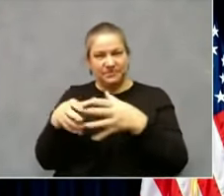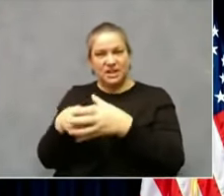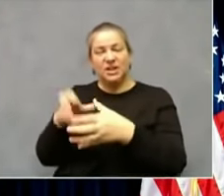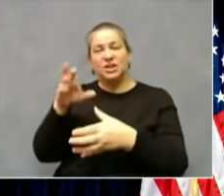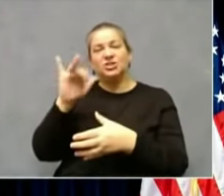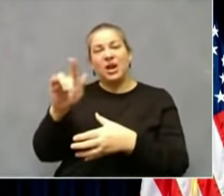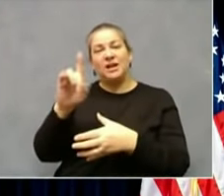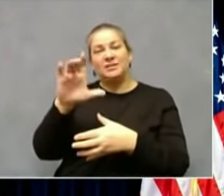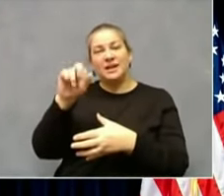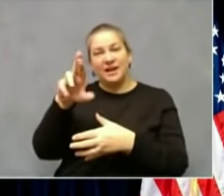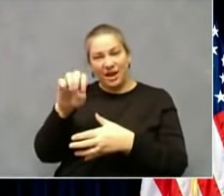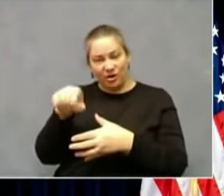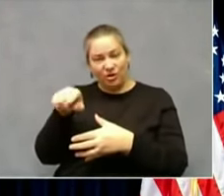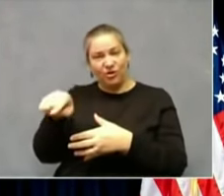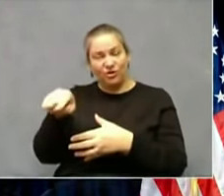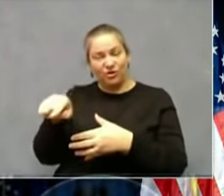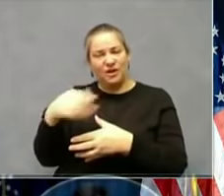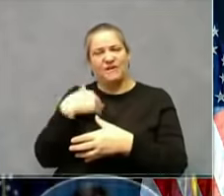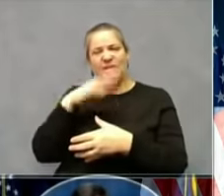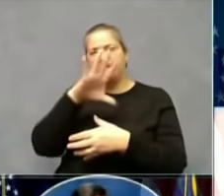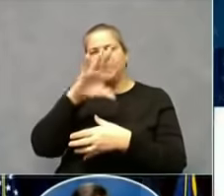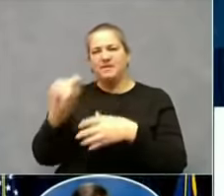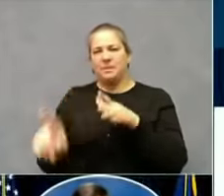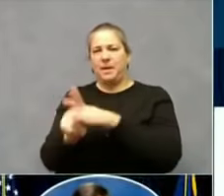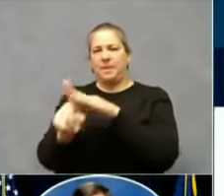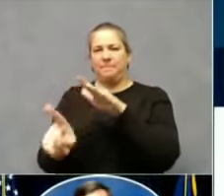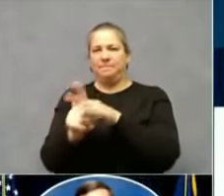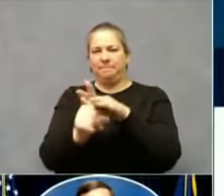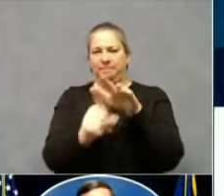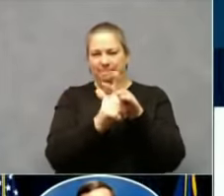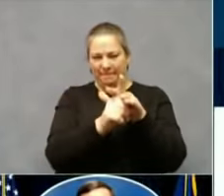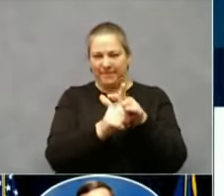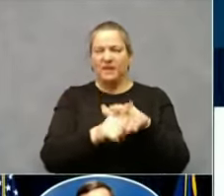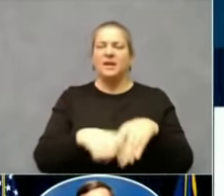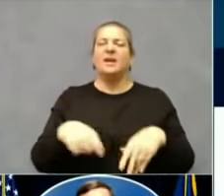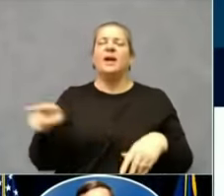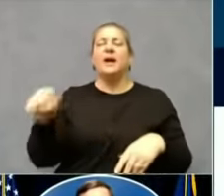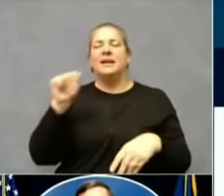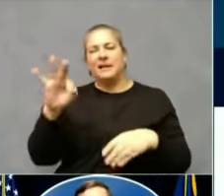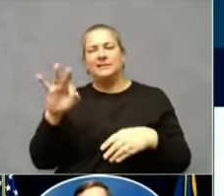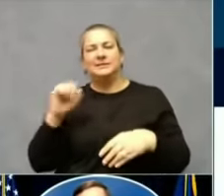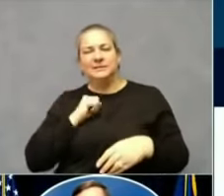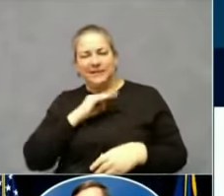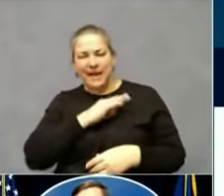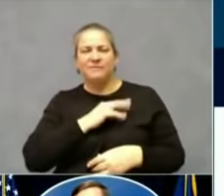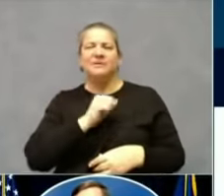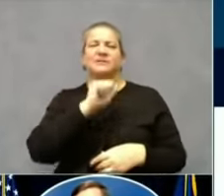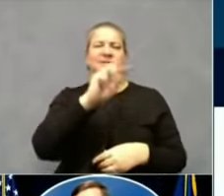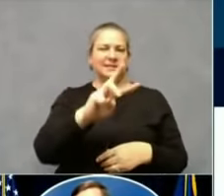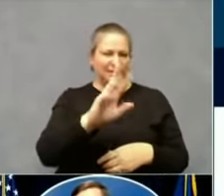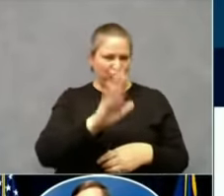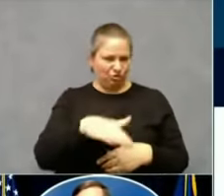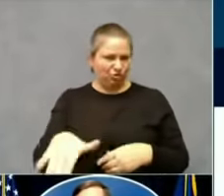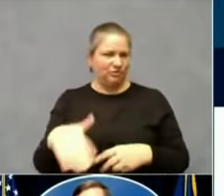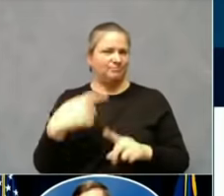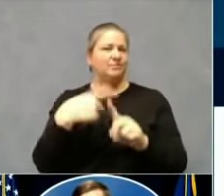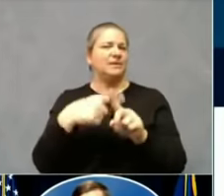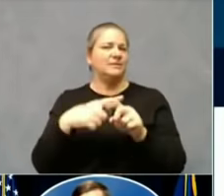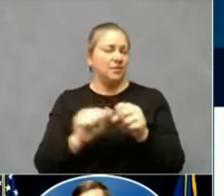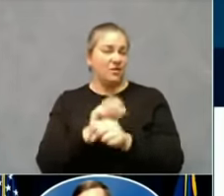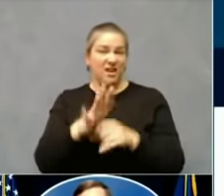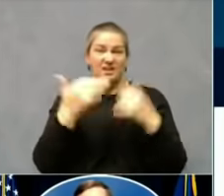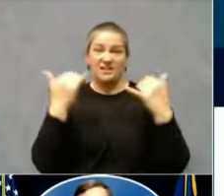least one positive case, 19 new staff members, 16 new children. We have so much COVID right now, it